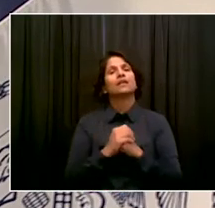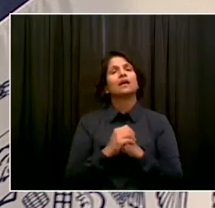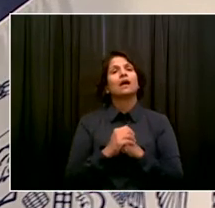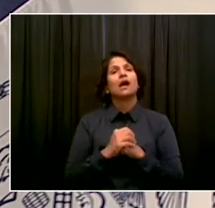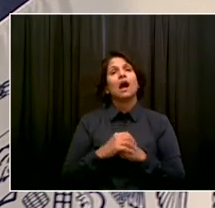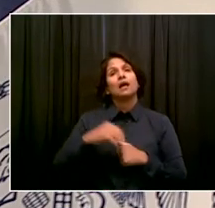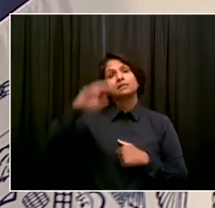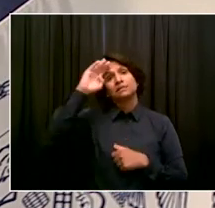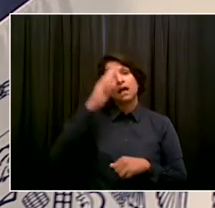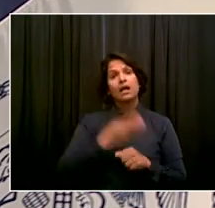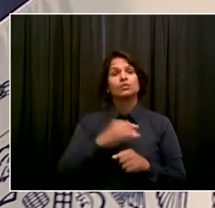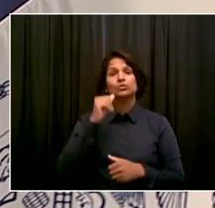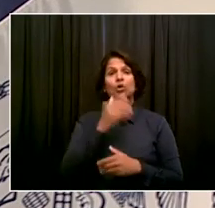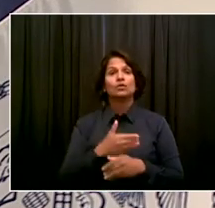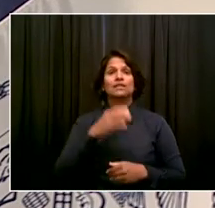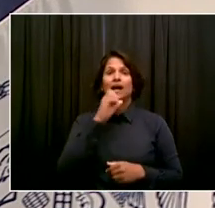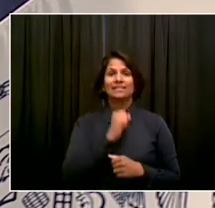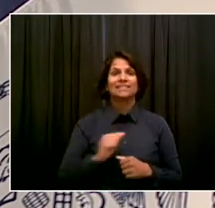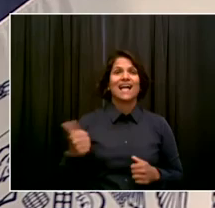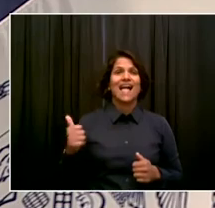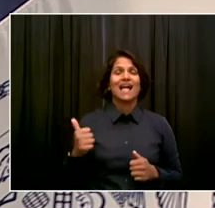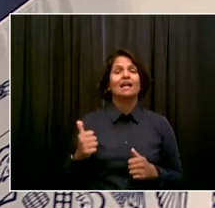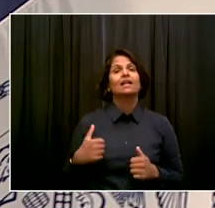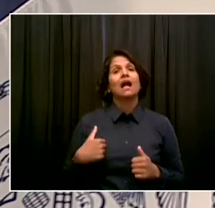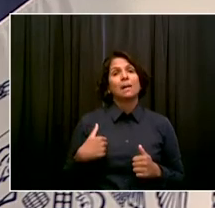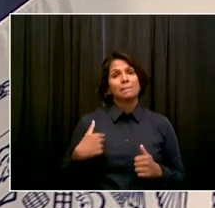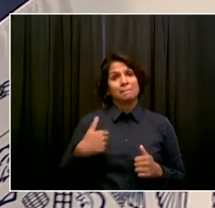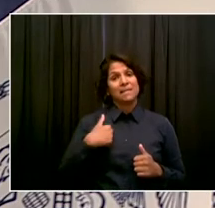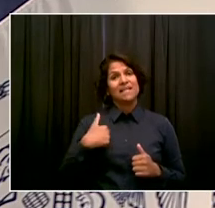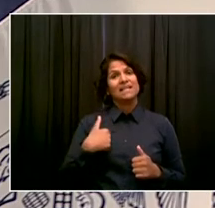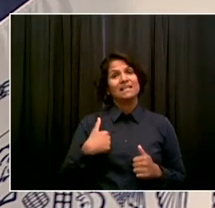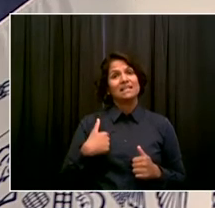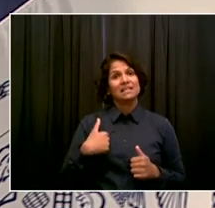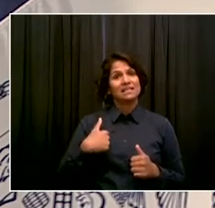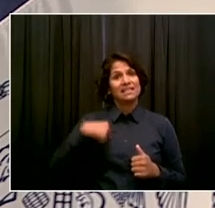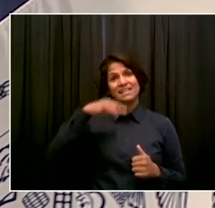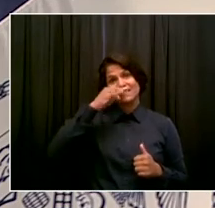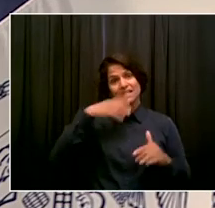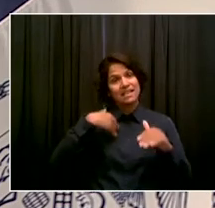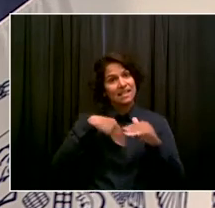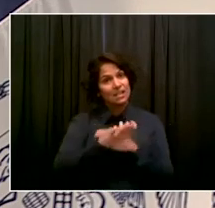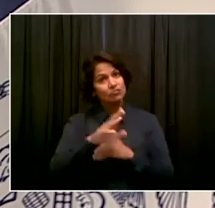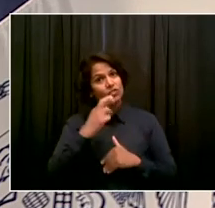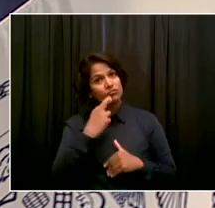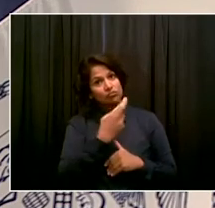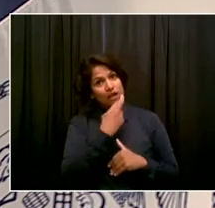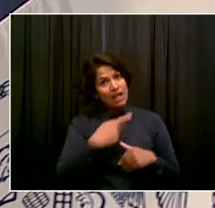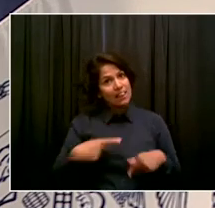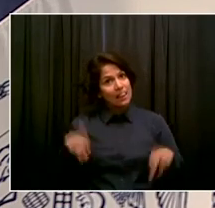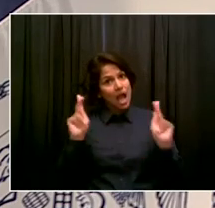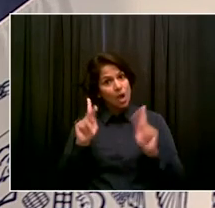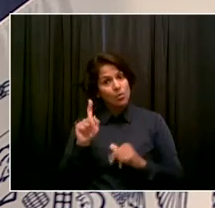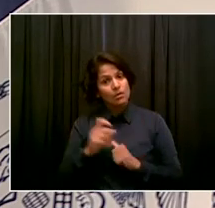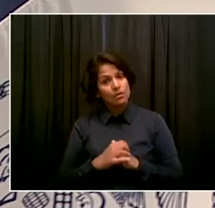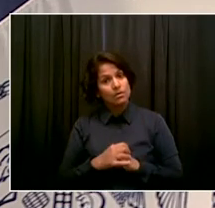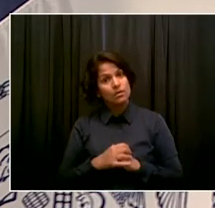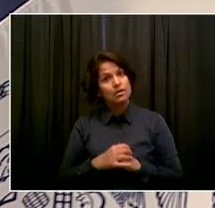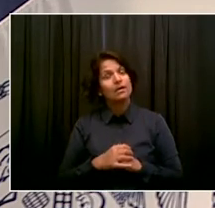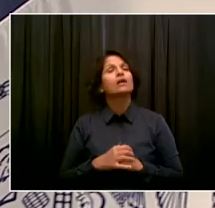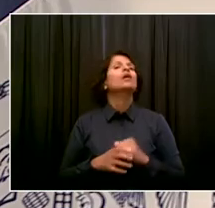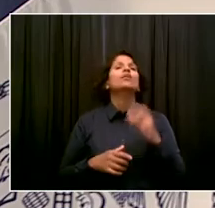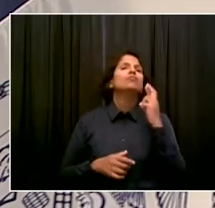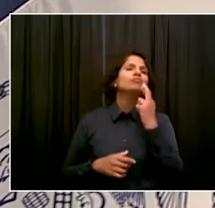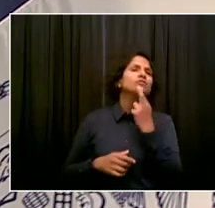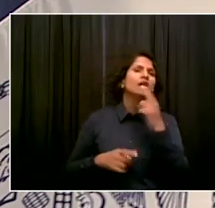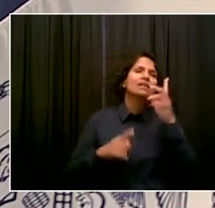be allowed to come with me? Is that at the discretion of the restaurant? So again, Elizabeth, we're going to work out those details. The policy